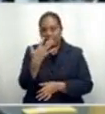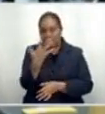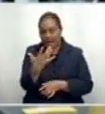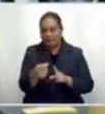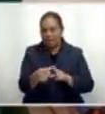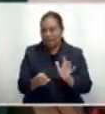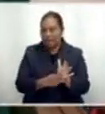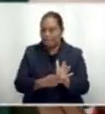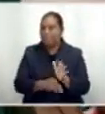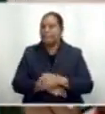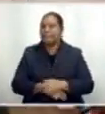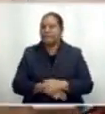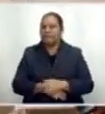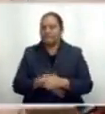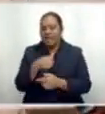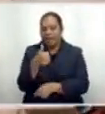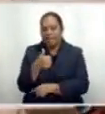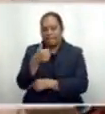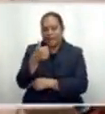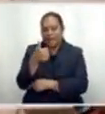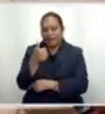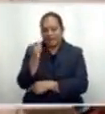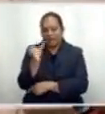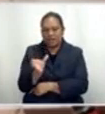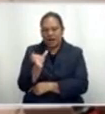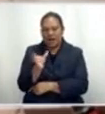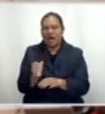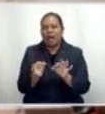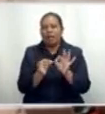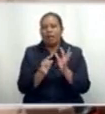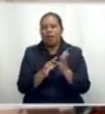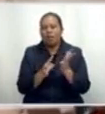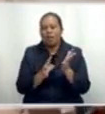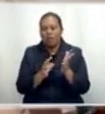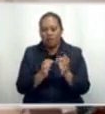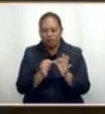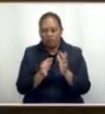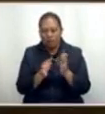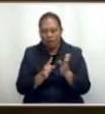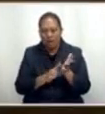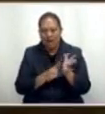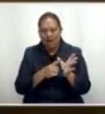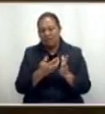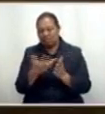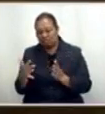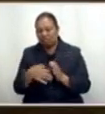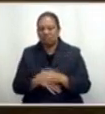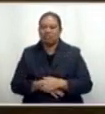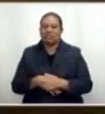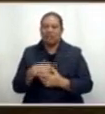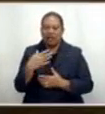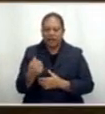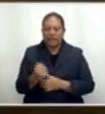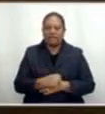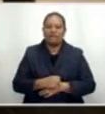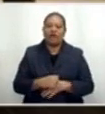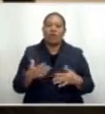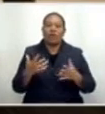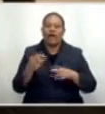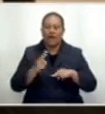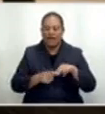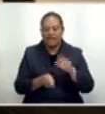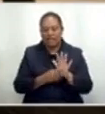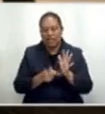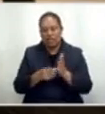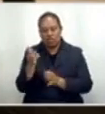.m., Ambassador Emitai Mbolandundua will deliver a public lecture at the FNU.